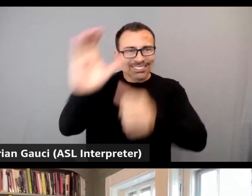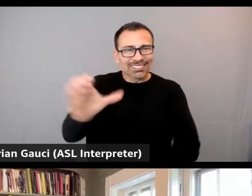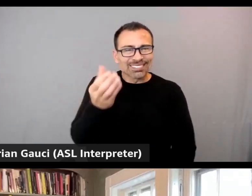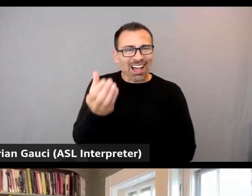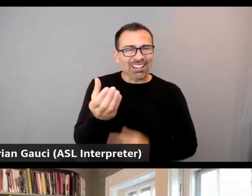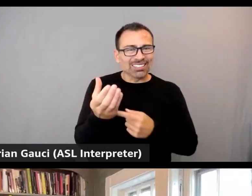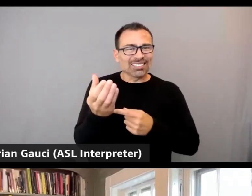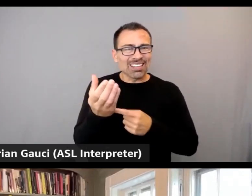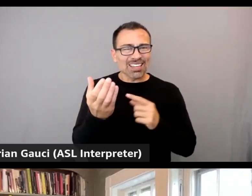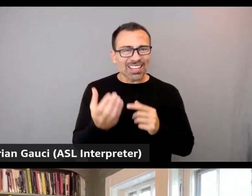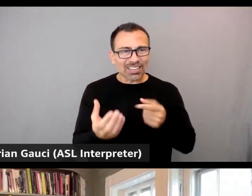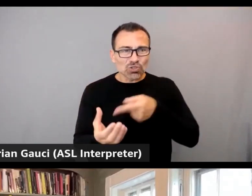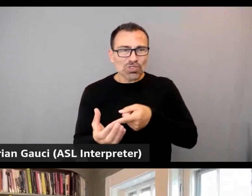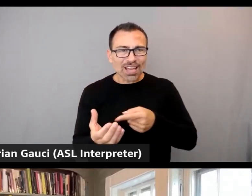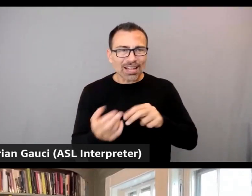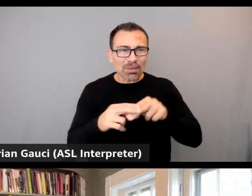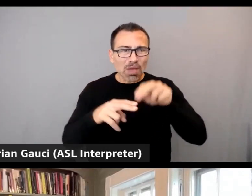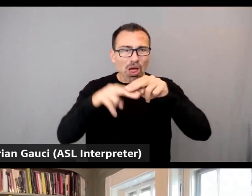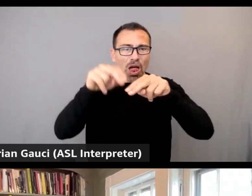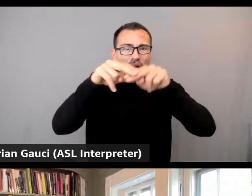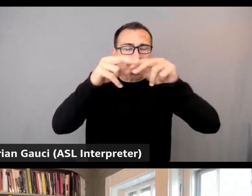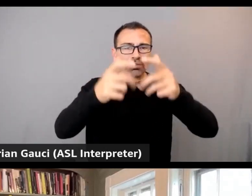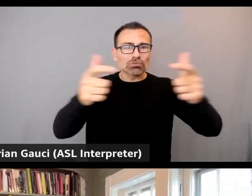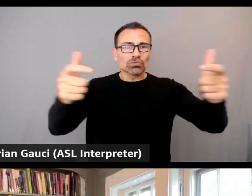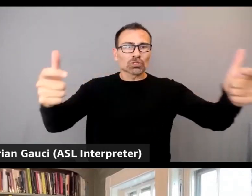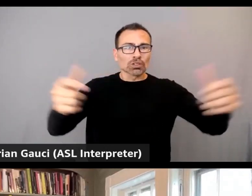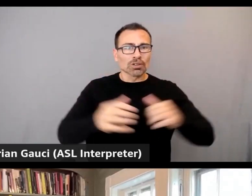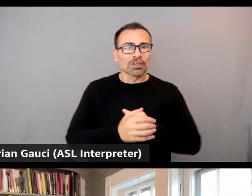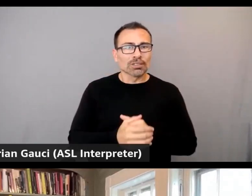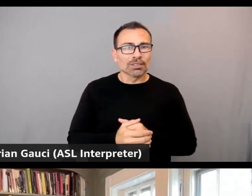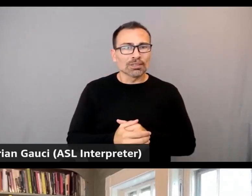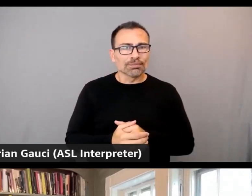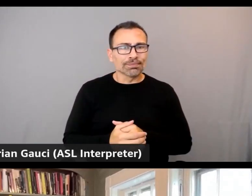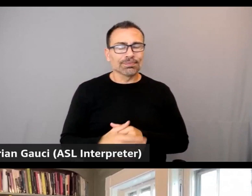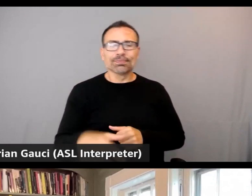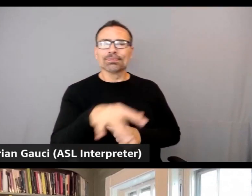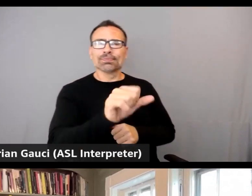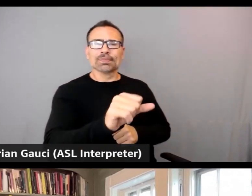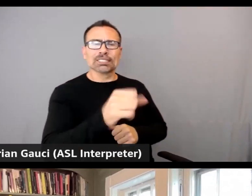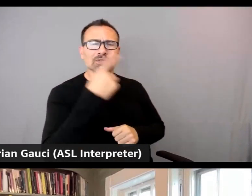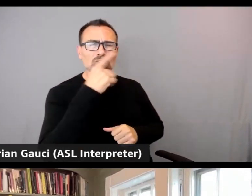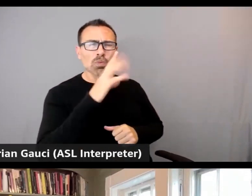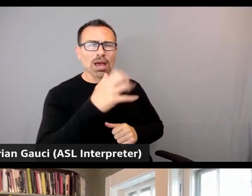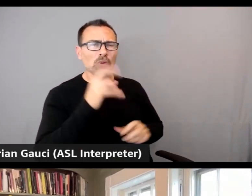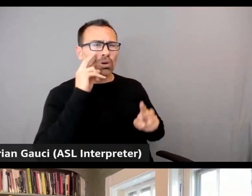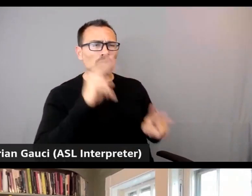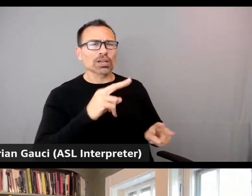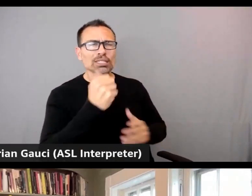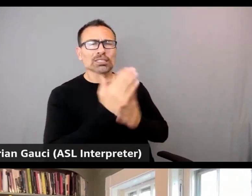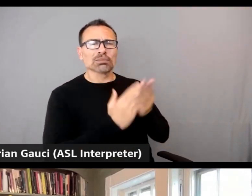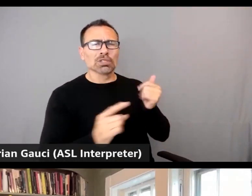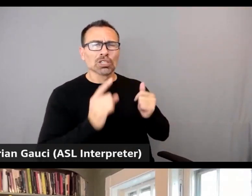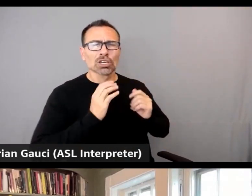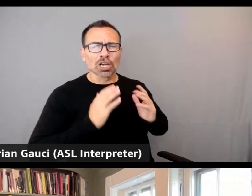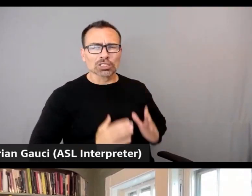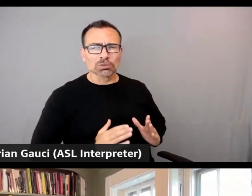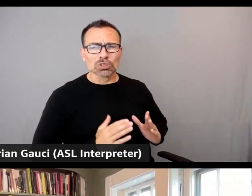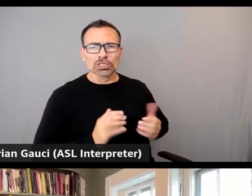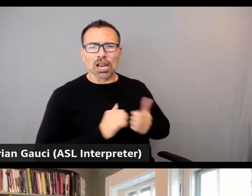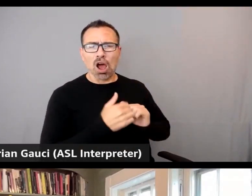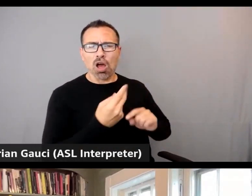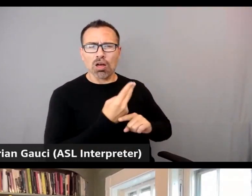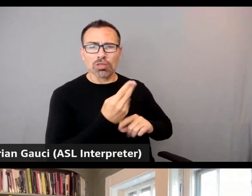changing. Yeah, I'd like to drill into that, those use cases for a little bit if we can, because obviously in